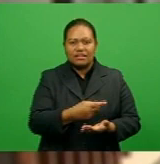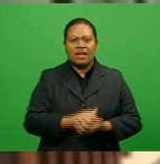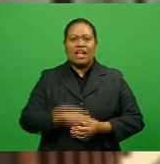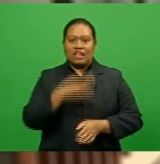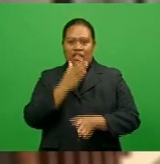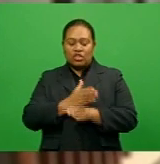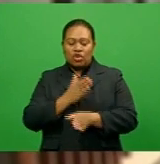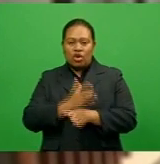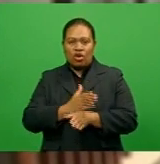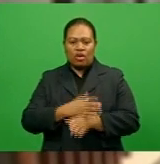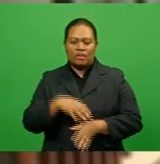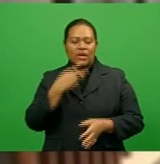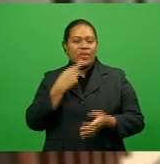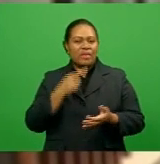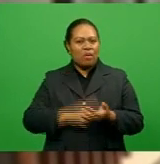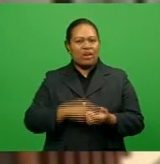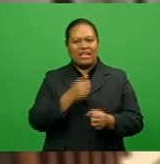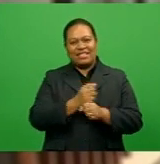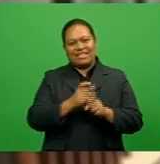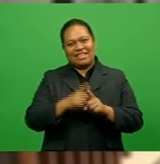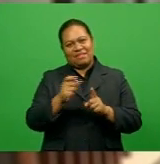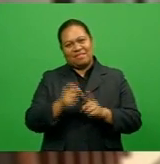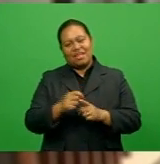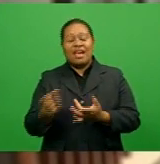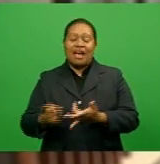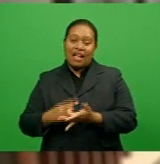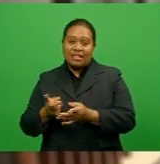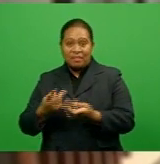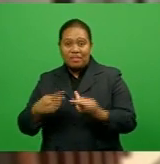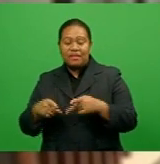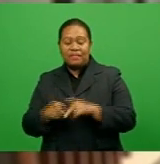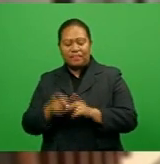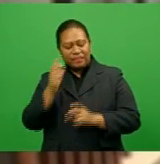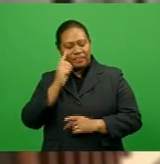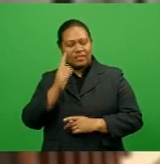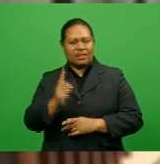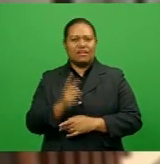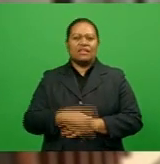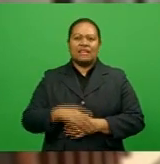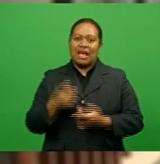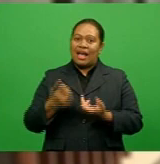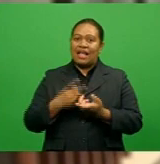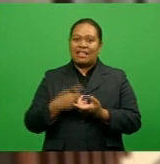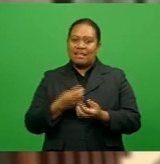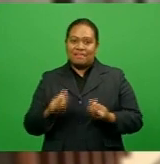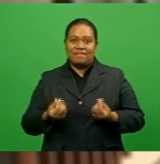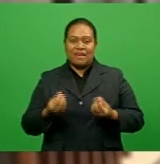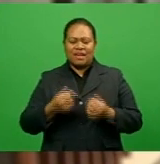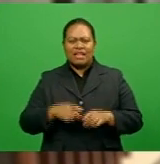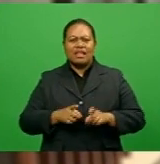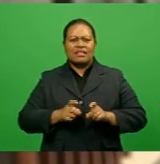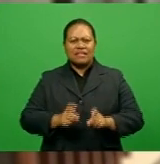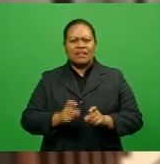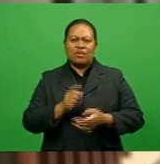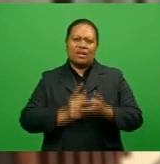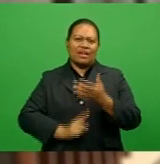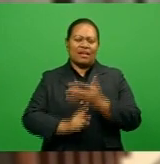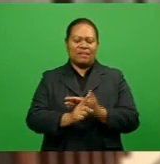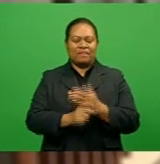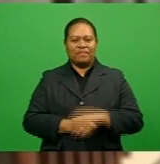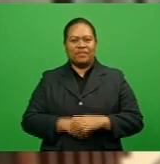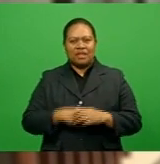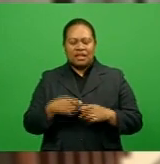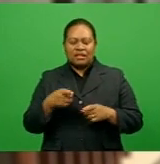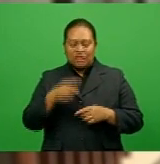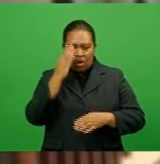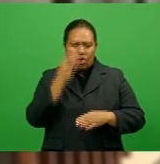report and their GDP stats. Elsewhere, the pound sterling outperformed other currencies, extending overnight gains. This was